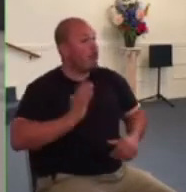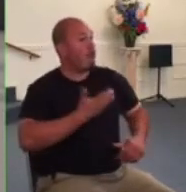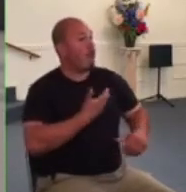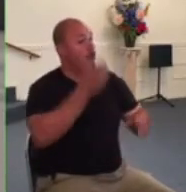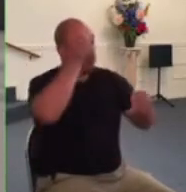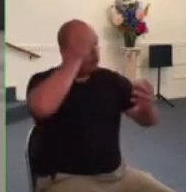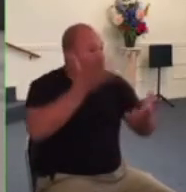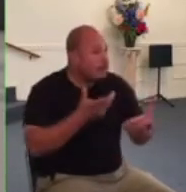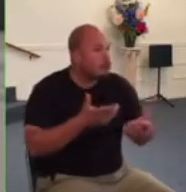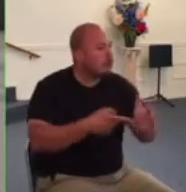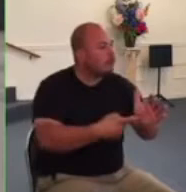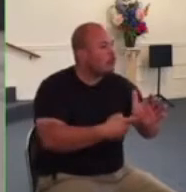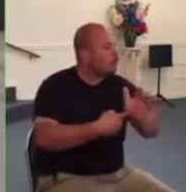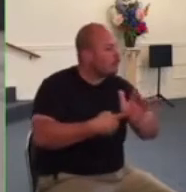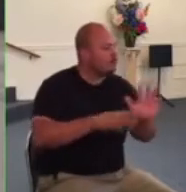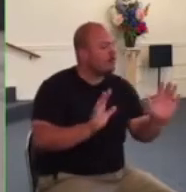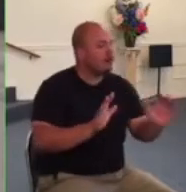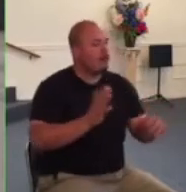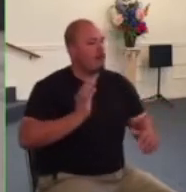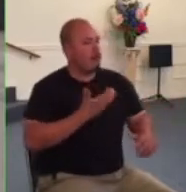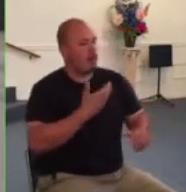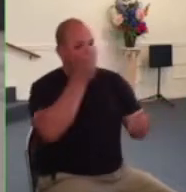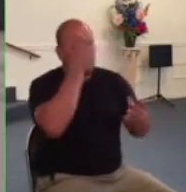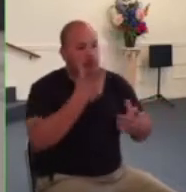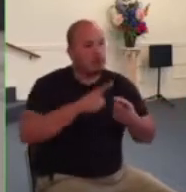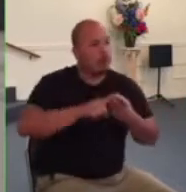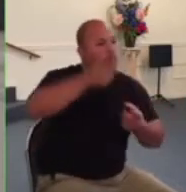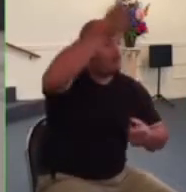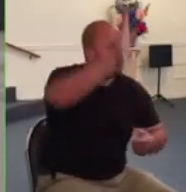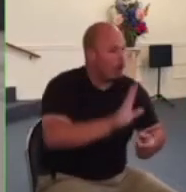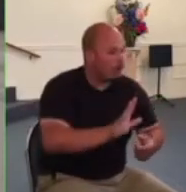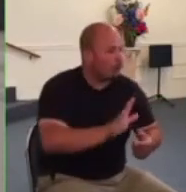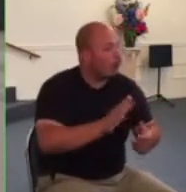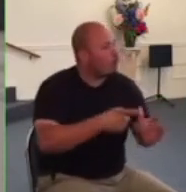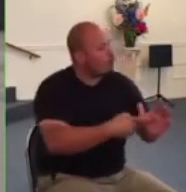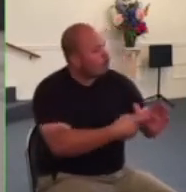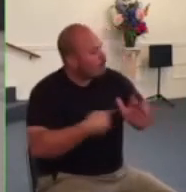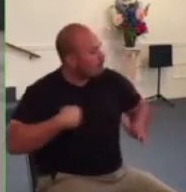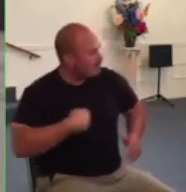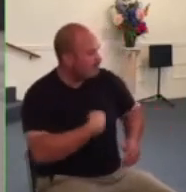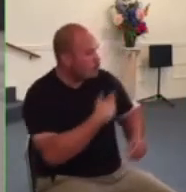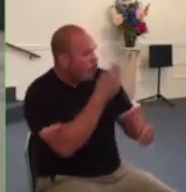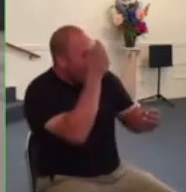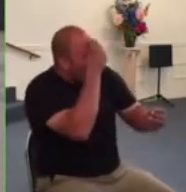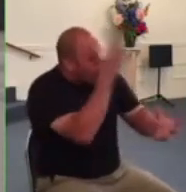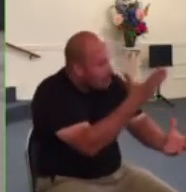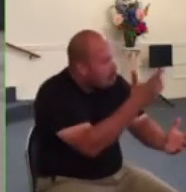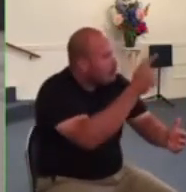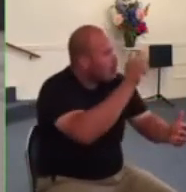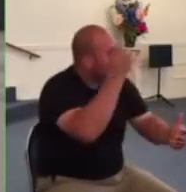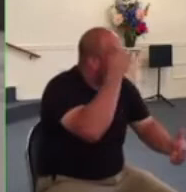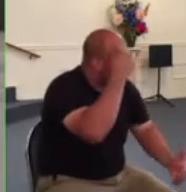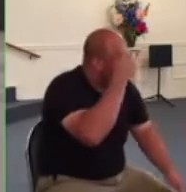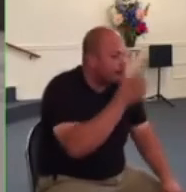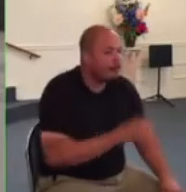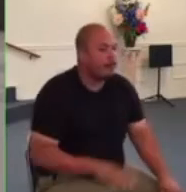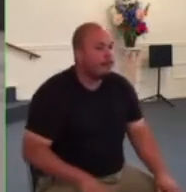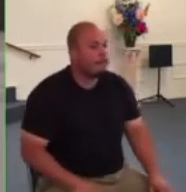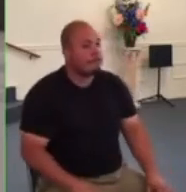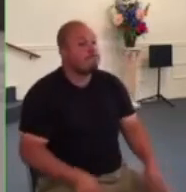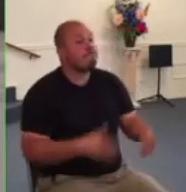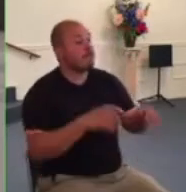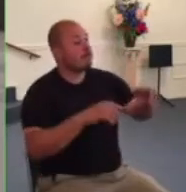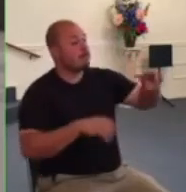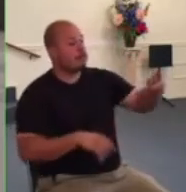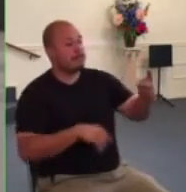obey those he has placed over us in the government scripture is very clear about this so here's the second of our four texts each one